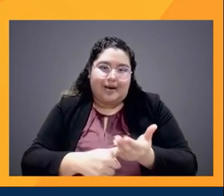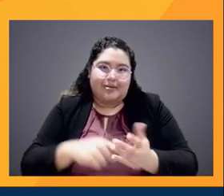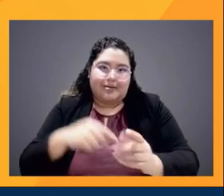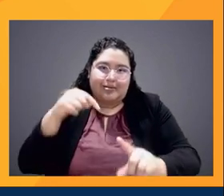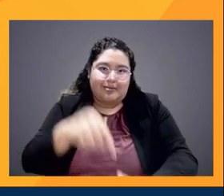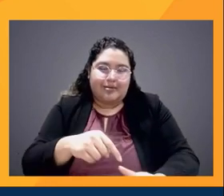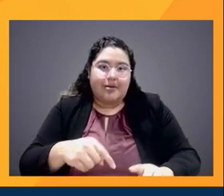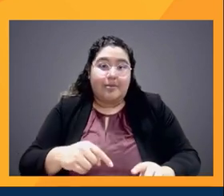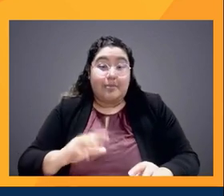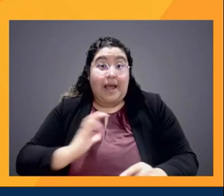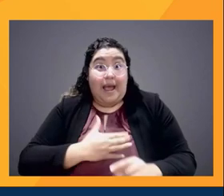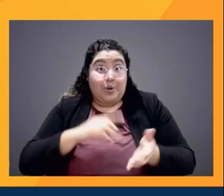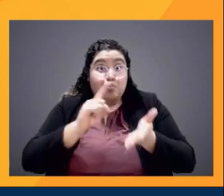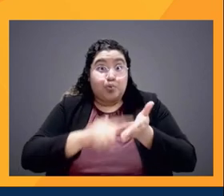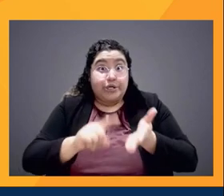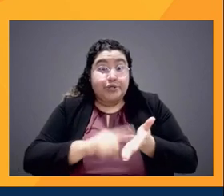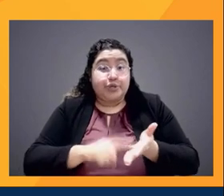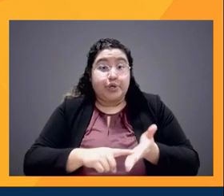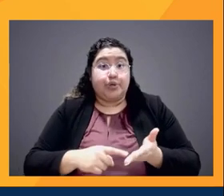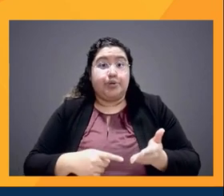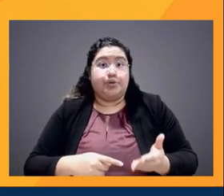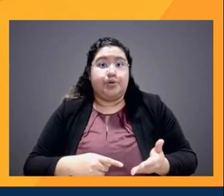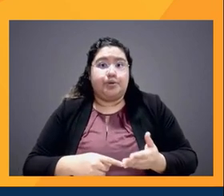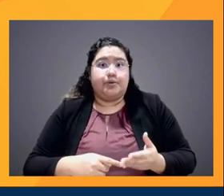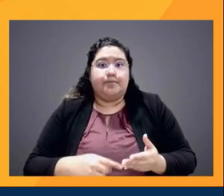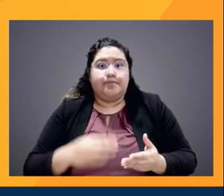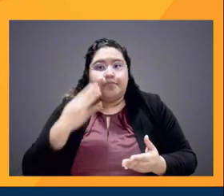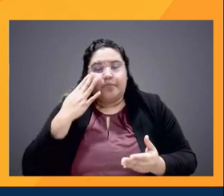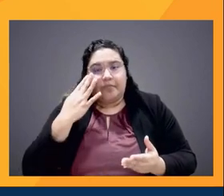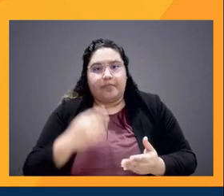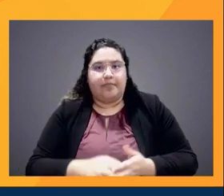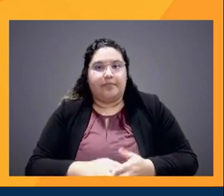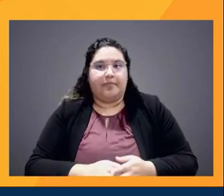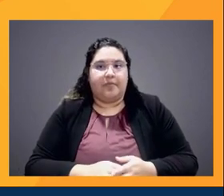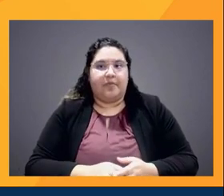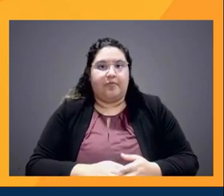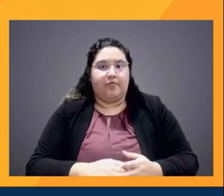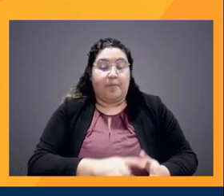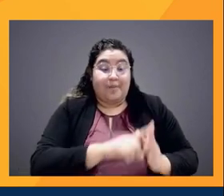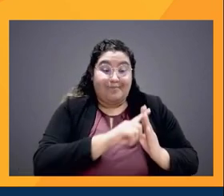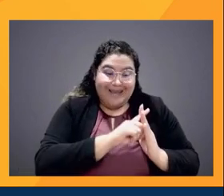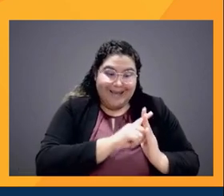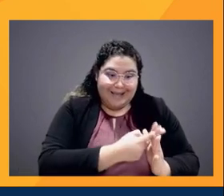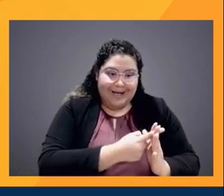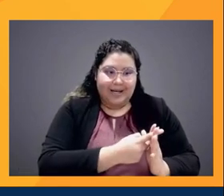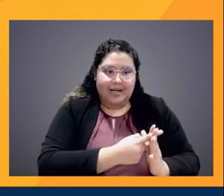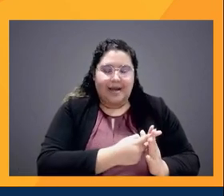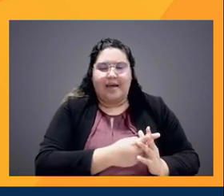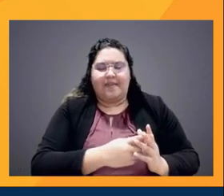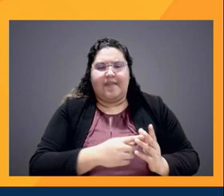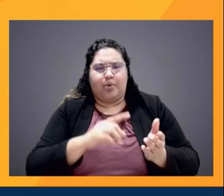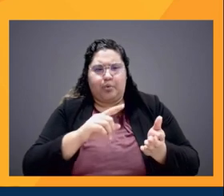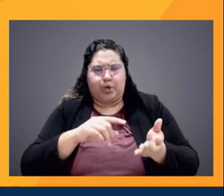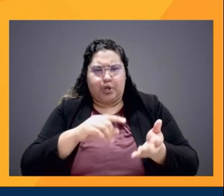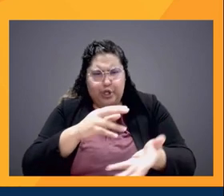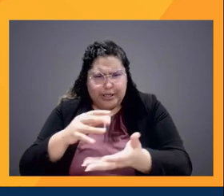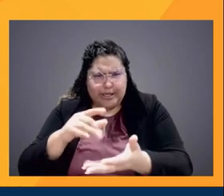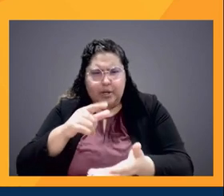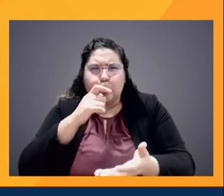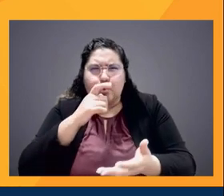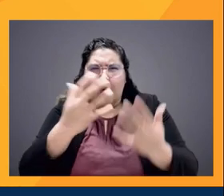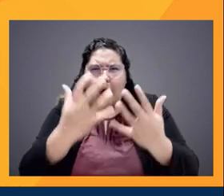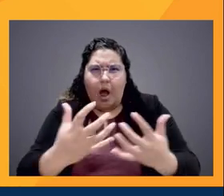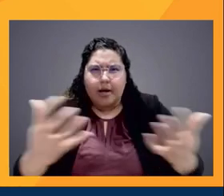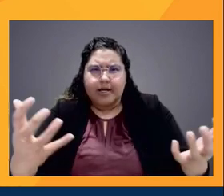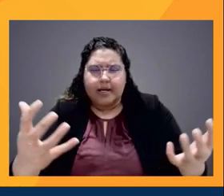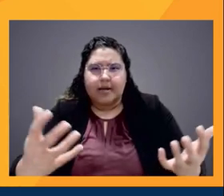research, what we've shown from the start, and then when we started to look at the audience more closely, we show that diversity